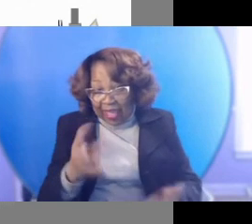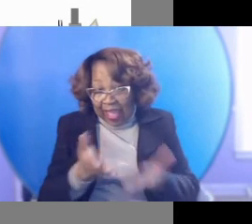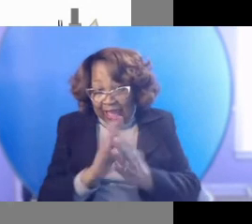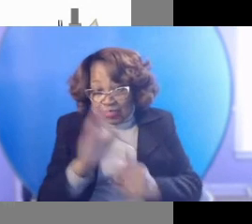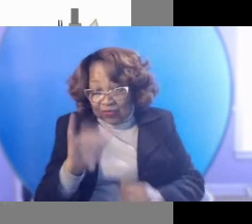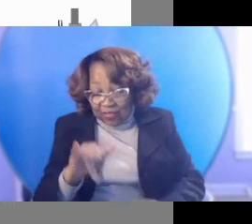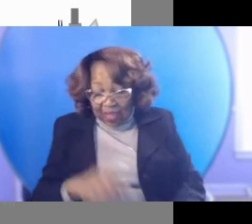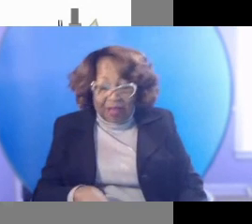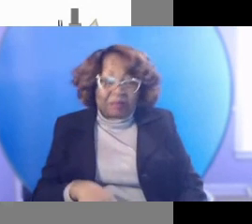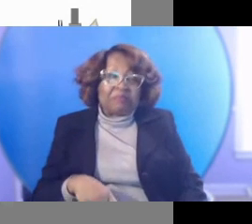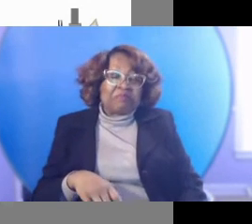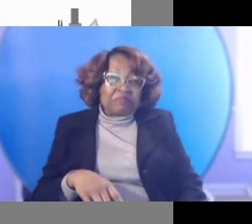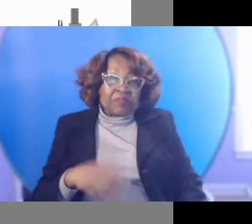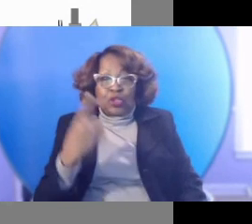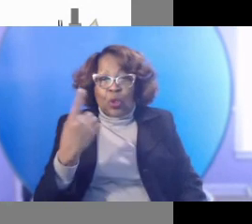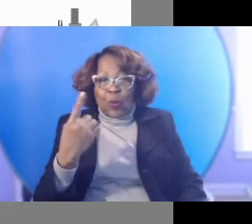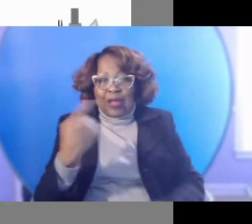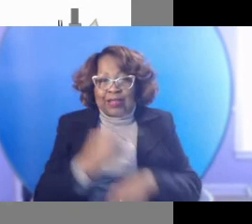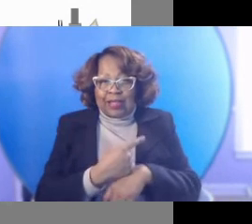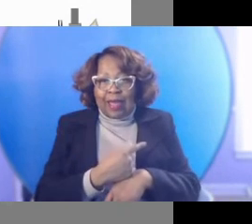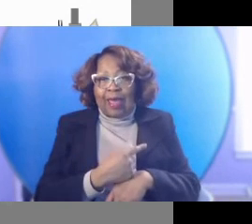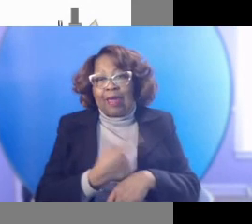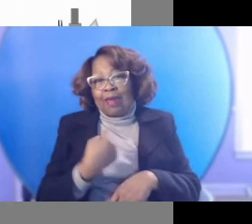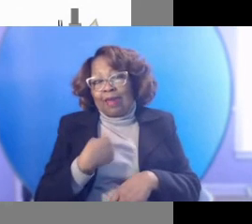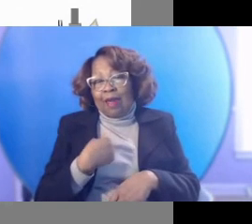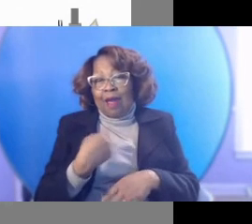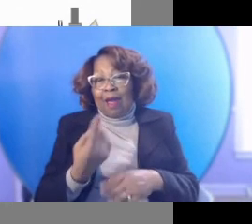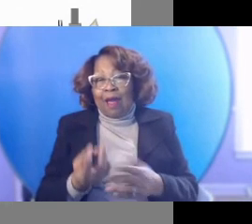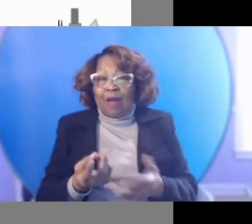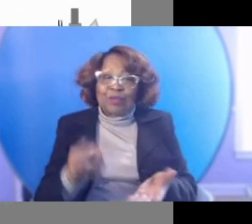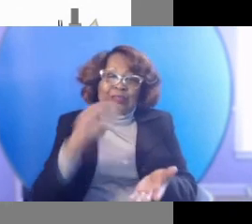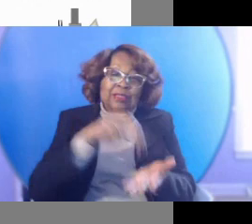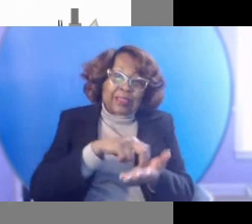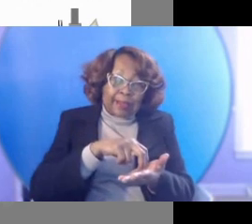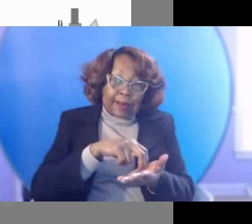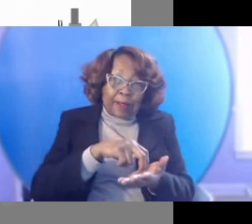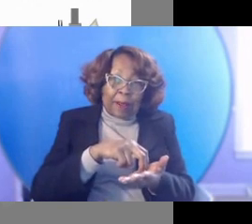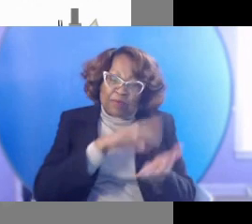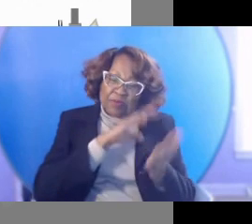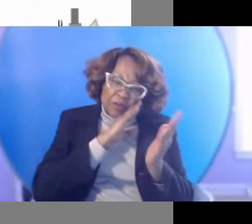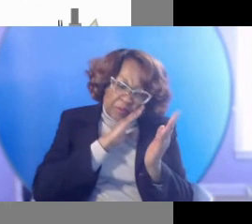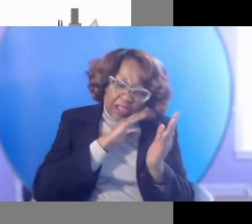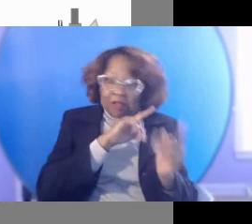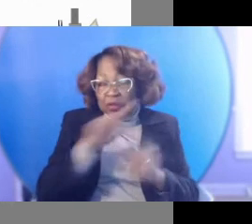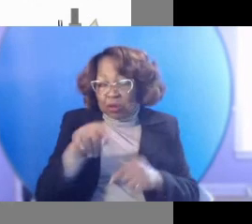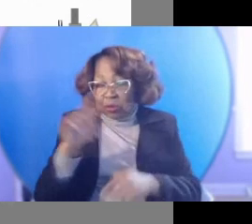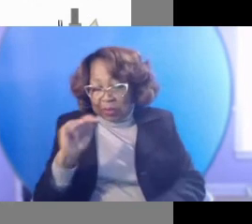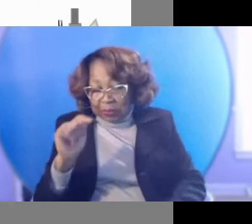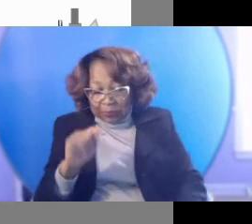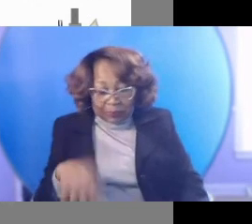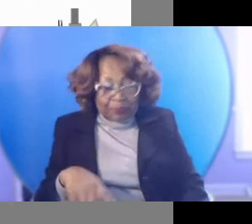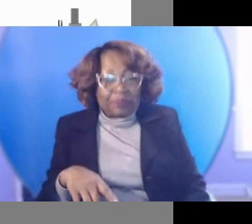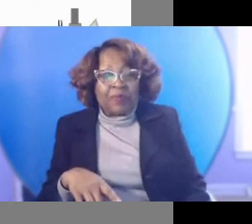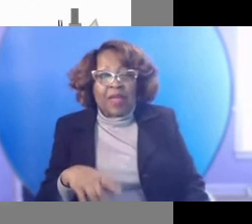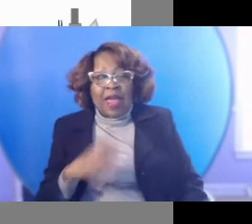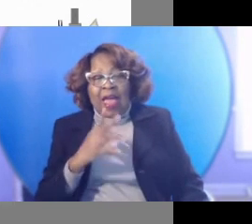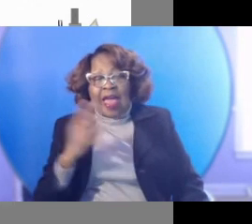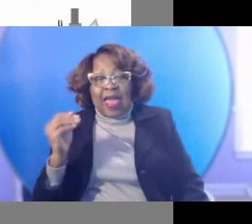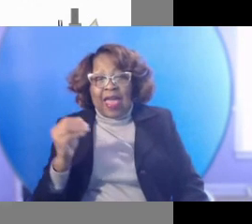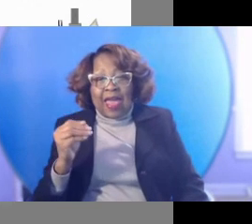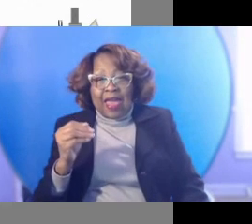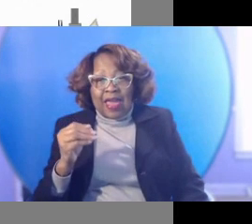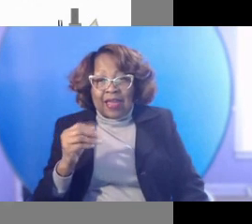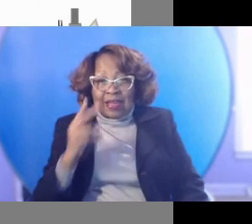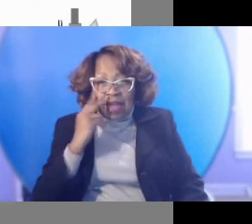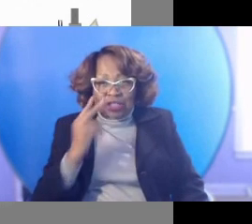uh, one day I was getting up, uh, from bed to go to use the restroom and, and saw some